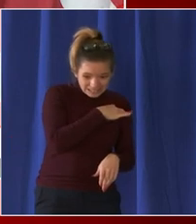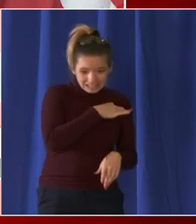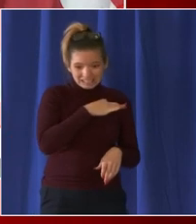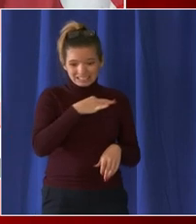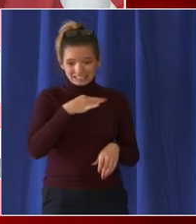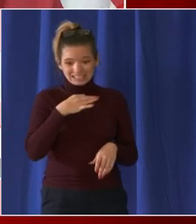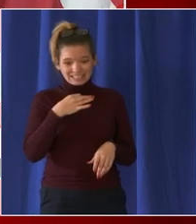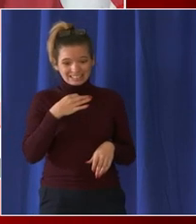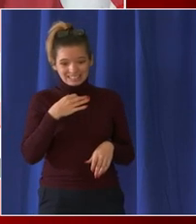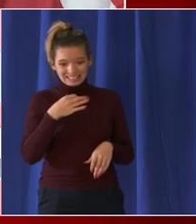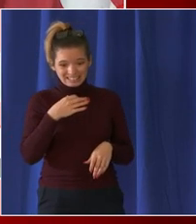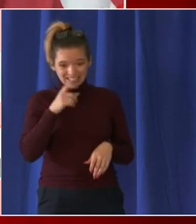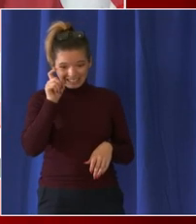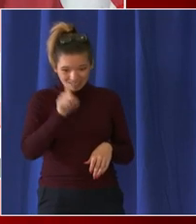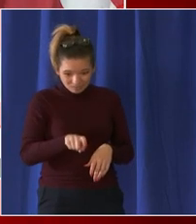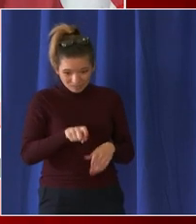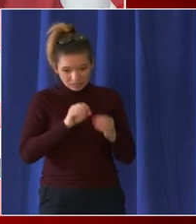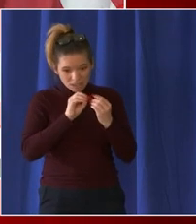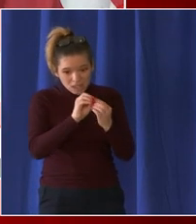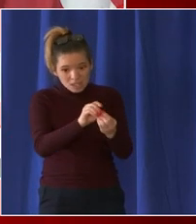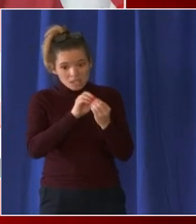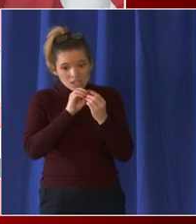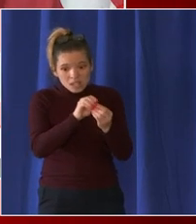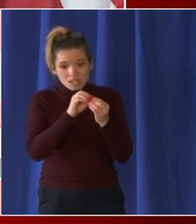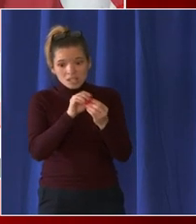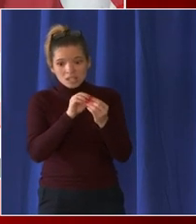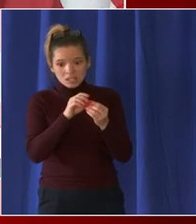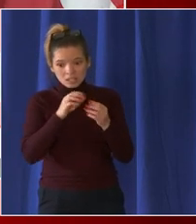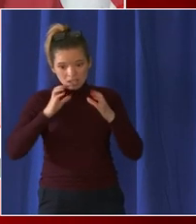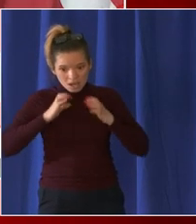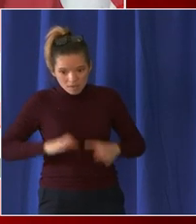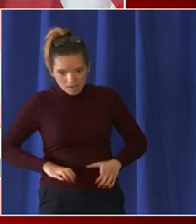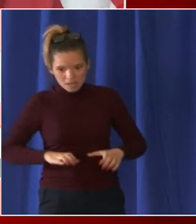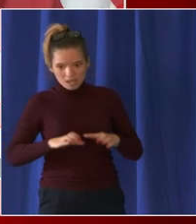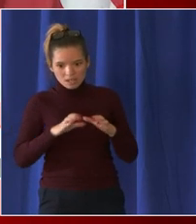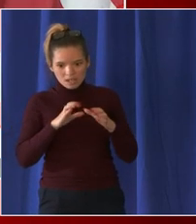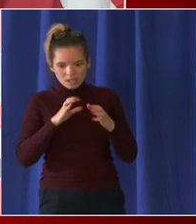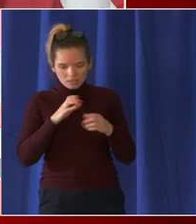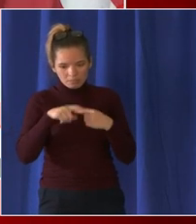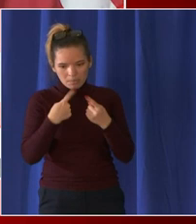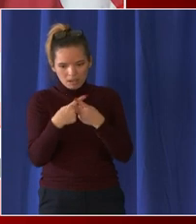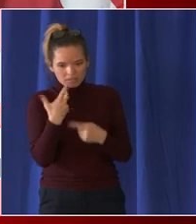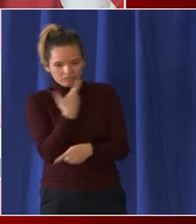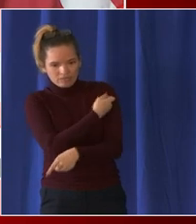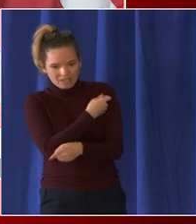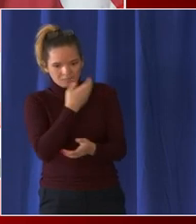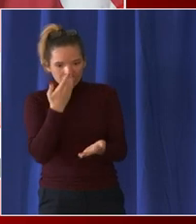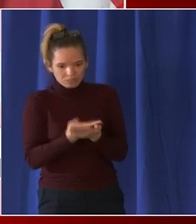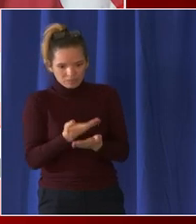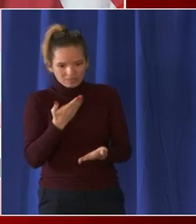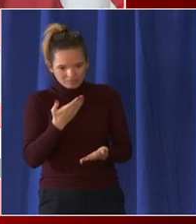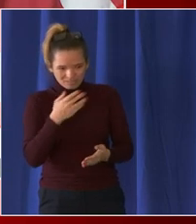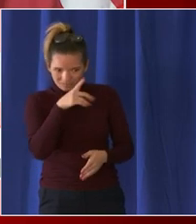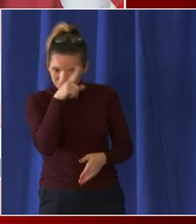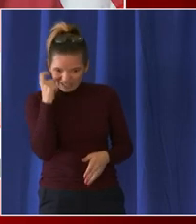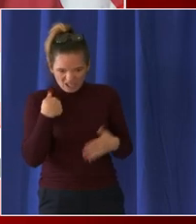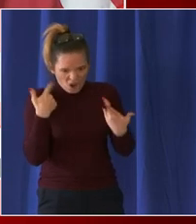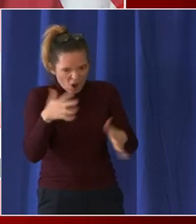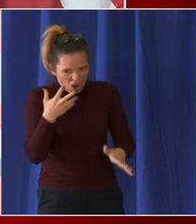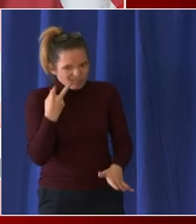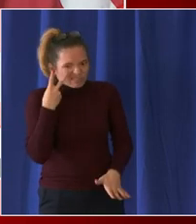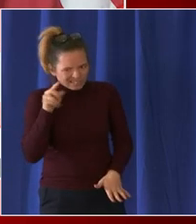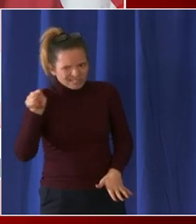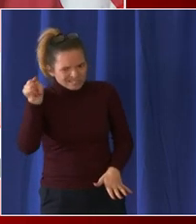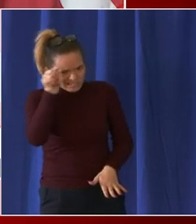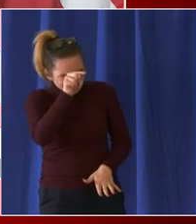coming in we've seen people acting out in airplanes and whatnot and they're concerned both about just being